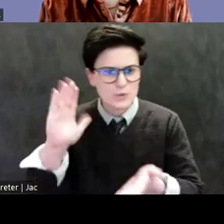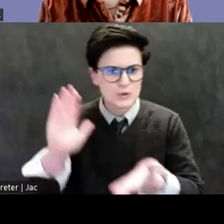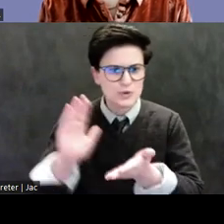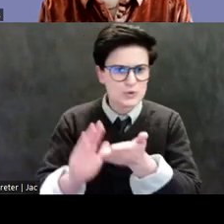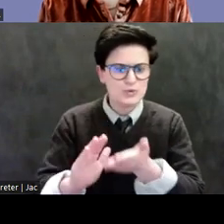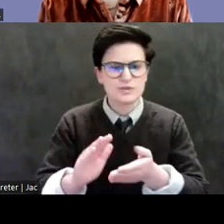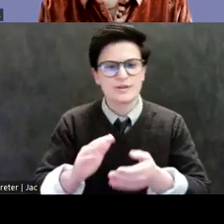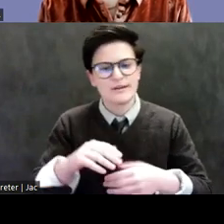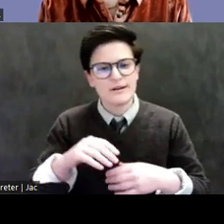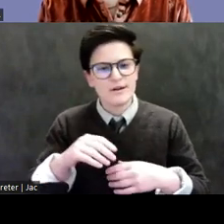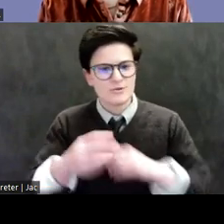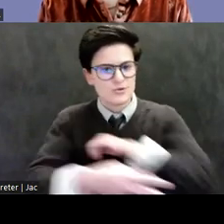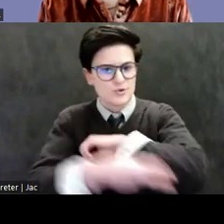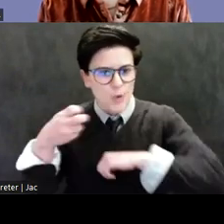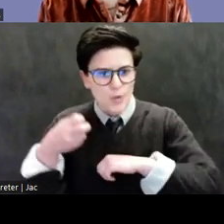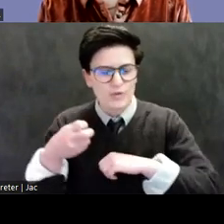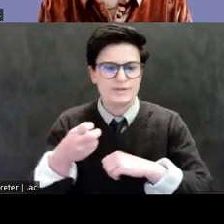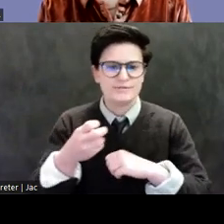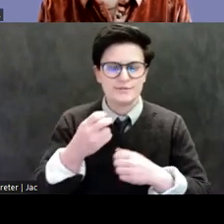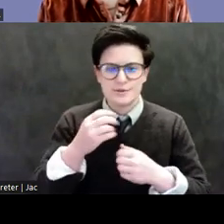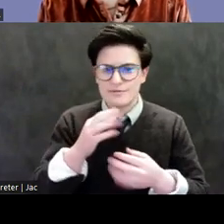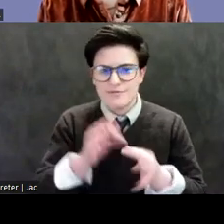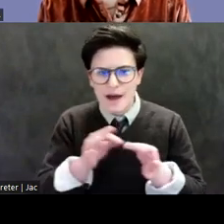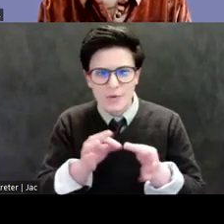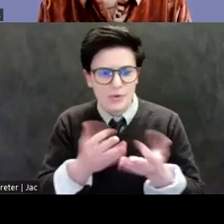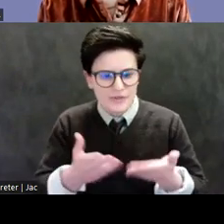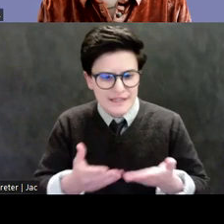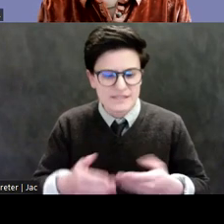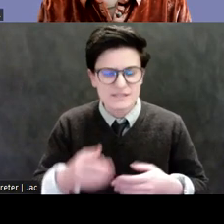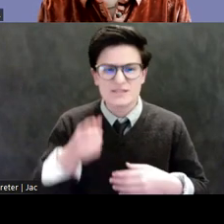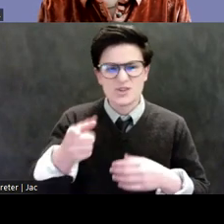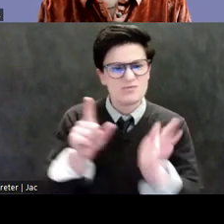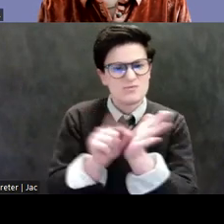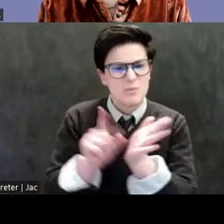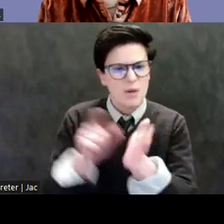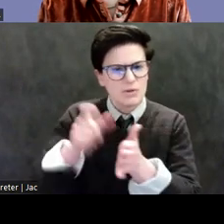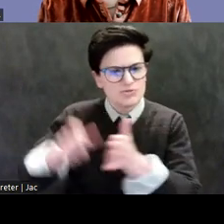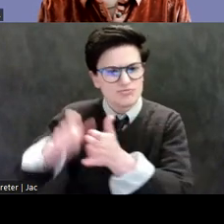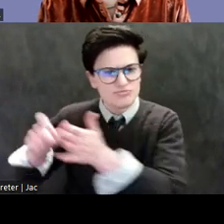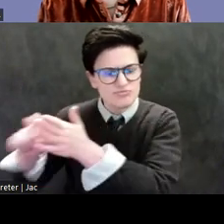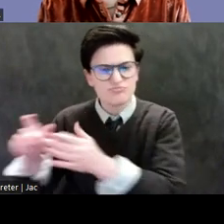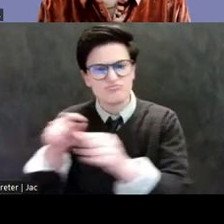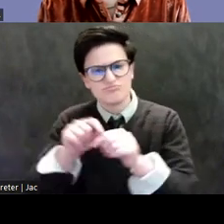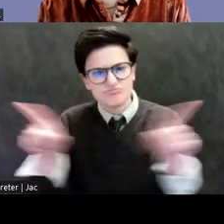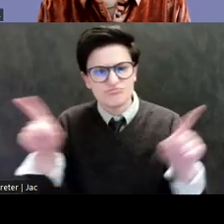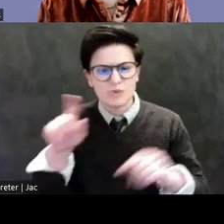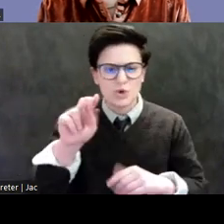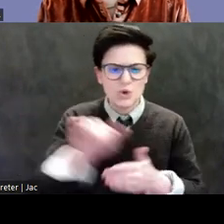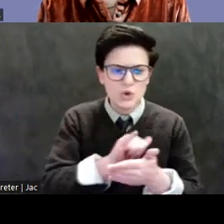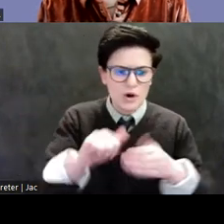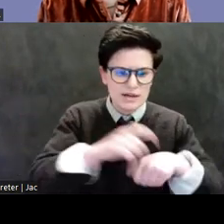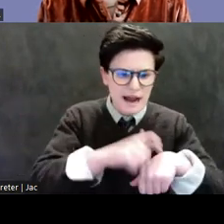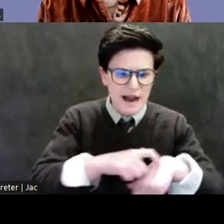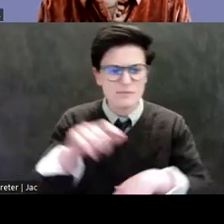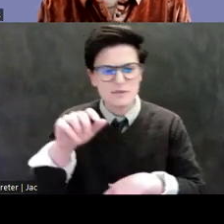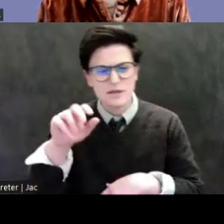issues, having been published in the New York Times, the Wall Street Journal, CNN, foreign policy, and some top scholarly journals. And